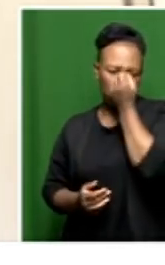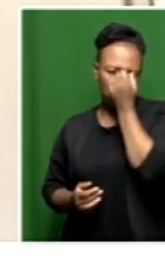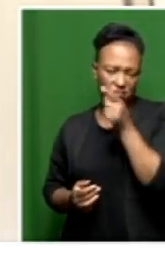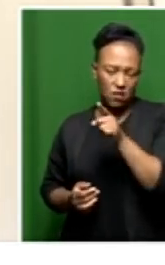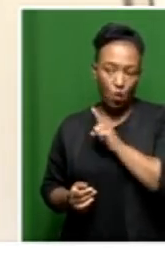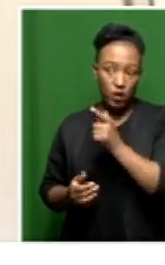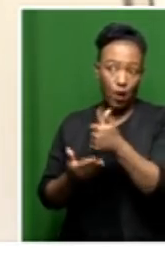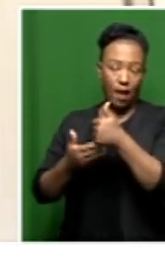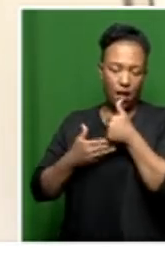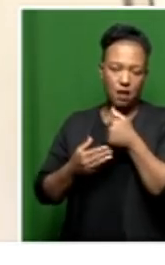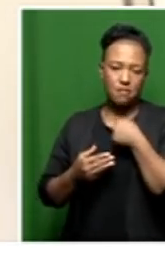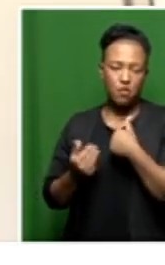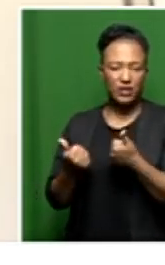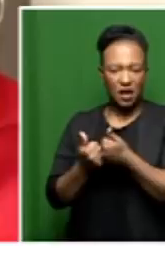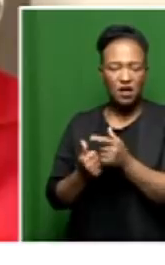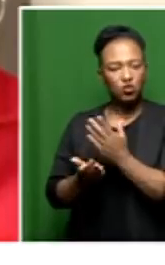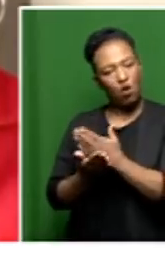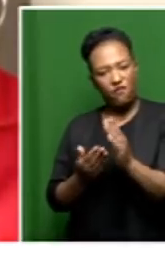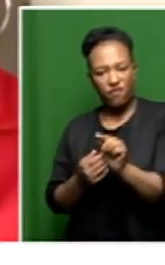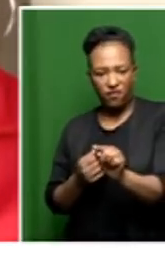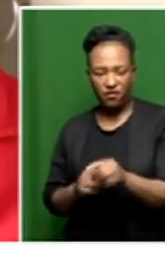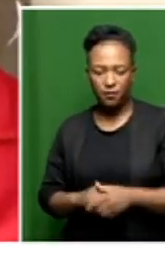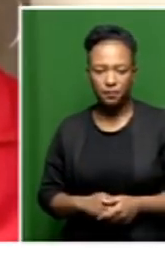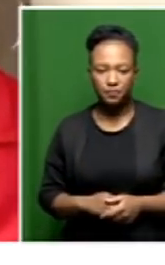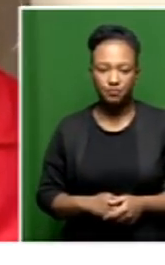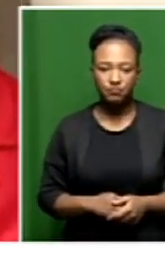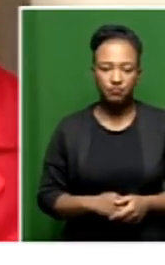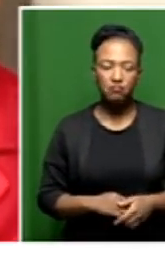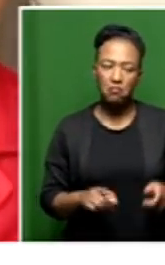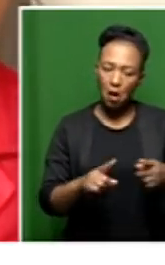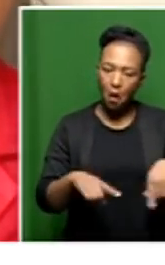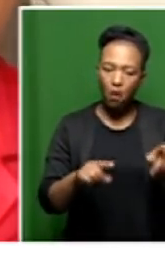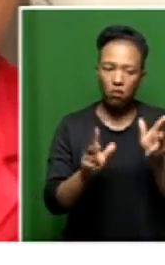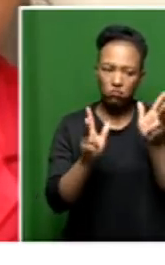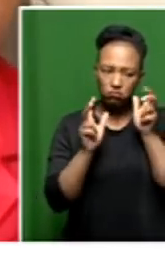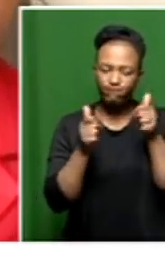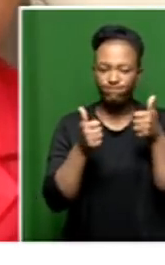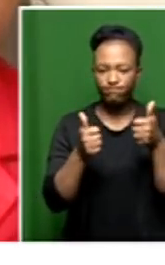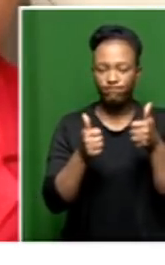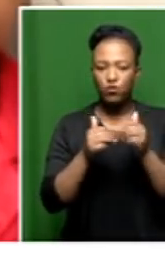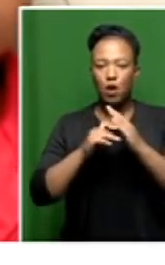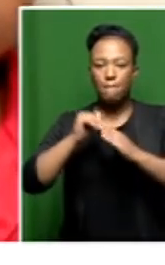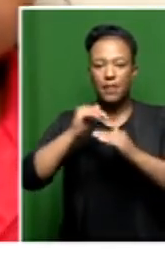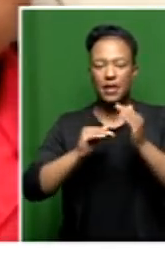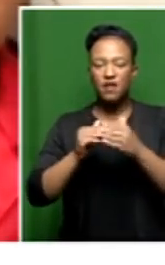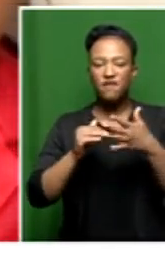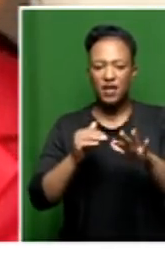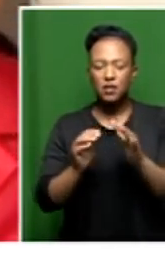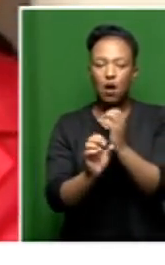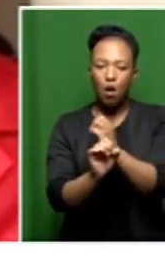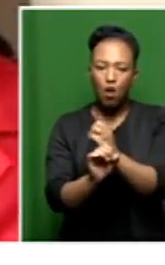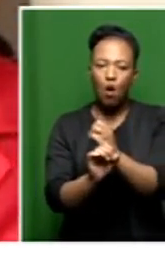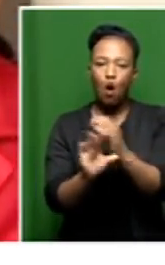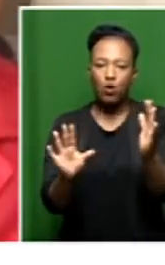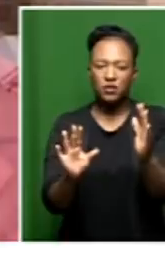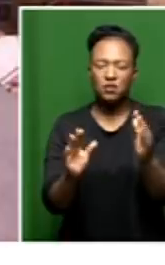in helping us out with this challenge. And all of that is understandable, Ms. Mthongo, but this building was launched in